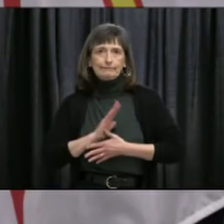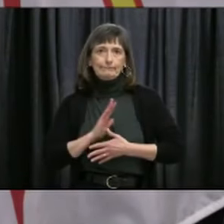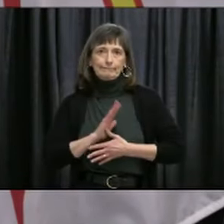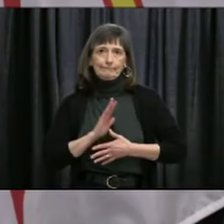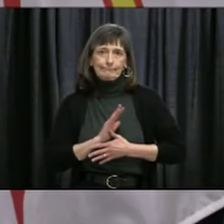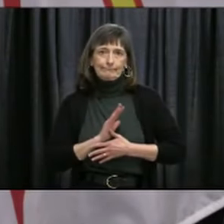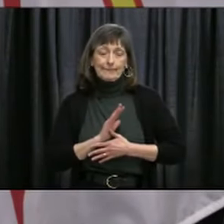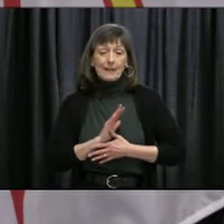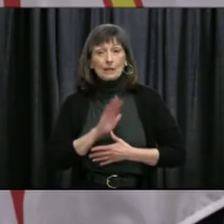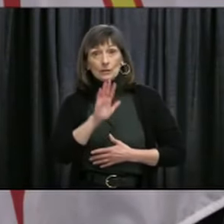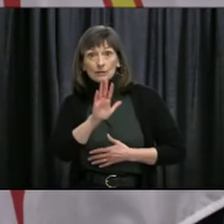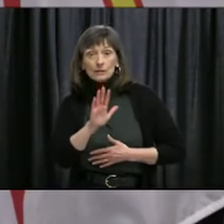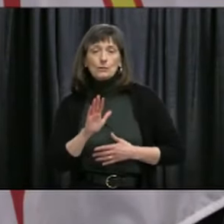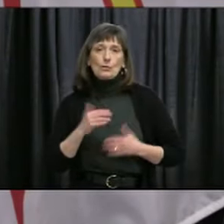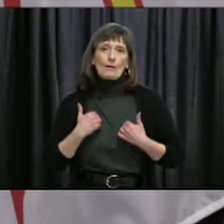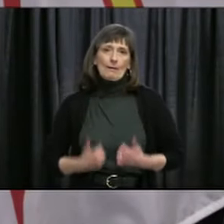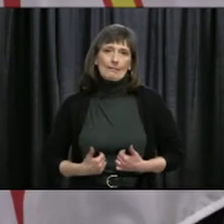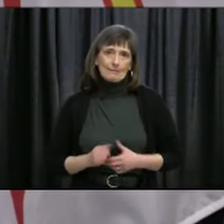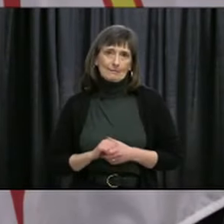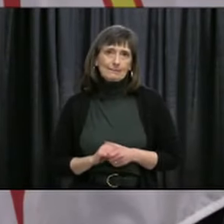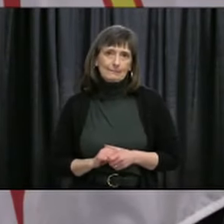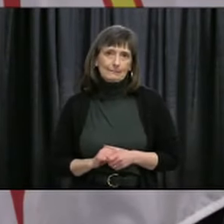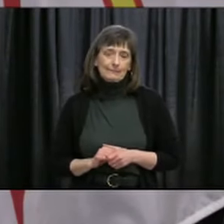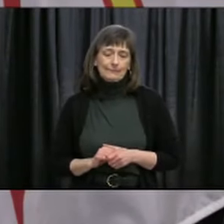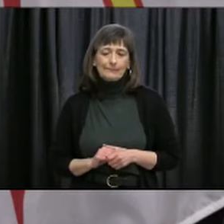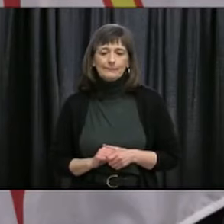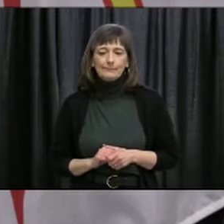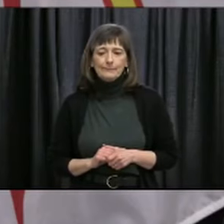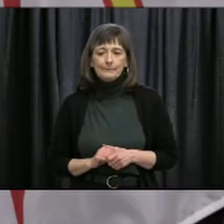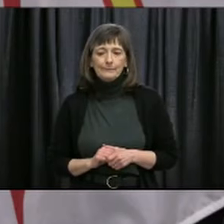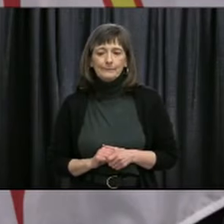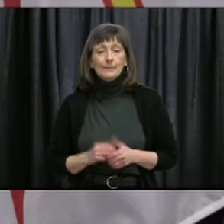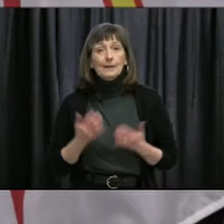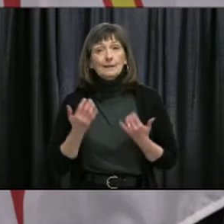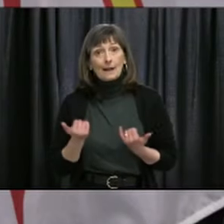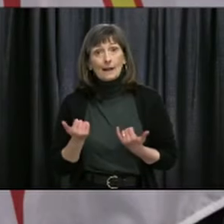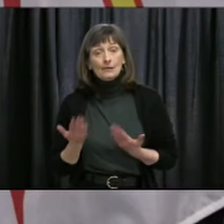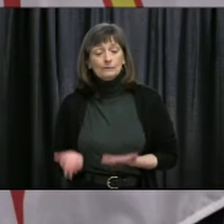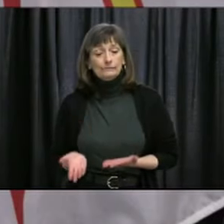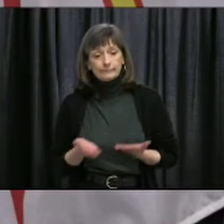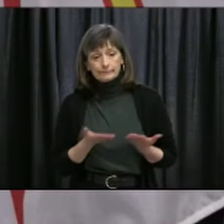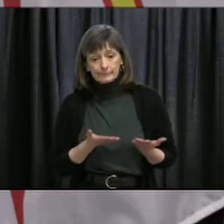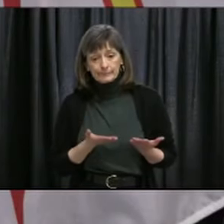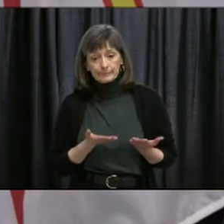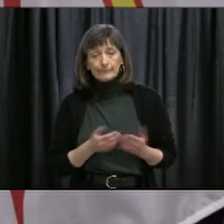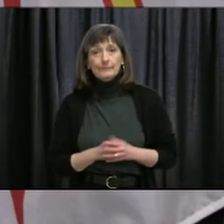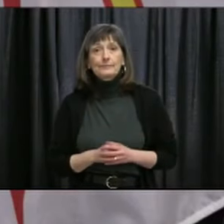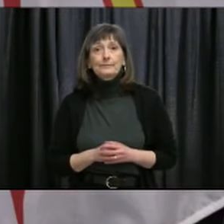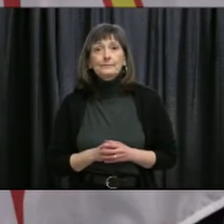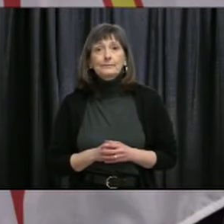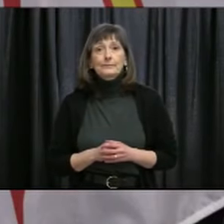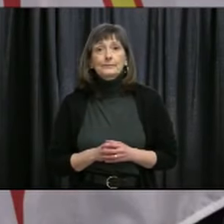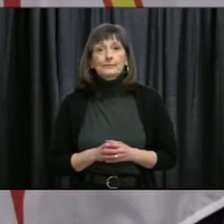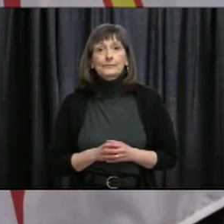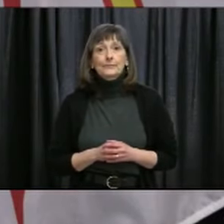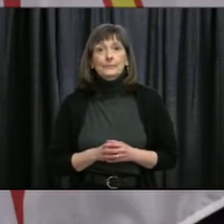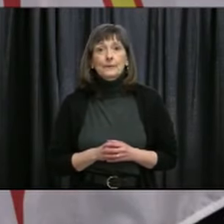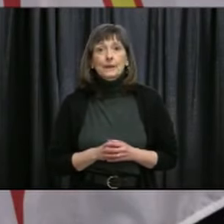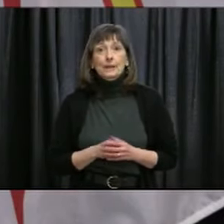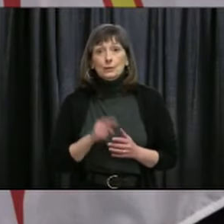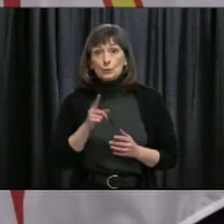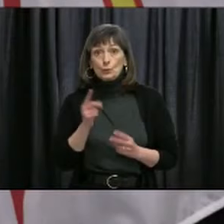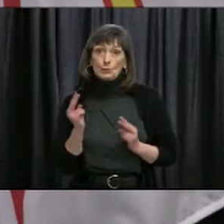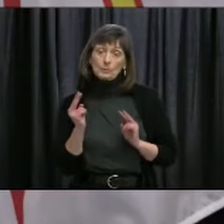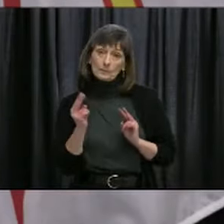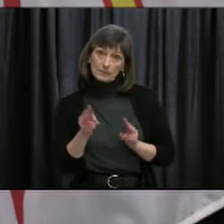putting your health and safety first. With that, I'll now ask for you to give you your undivided